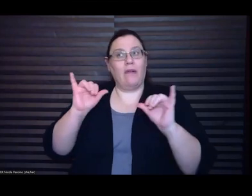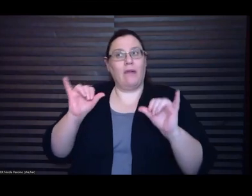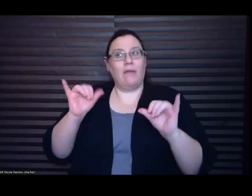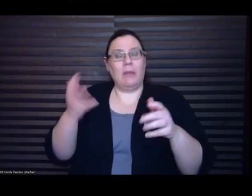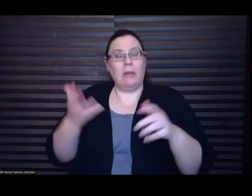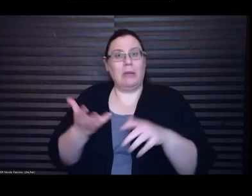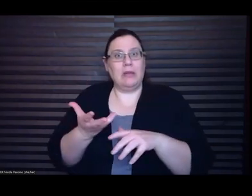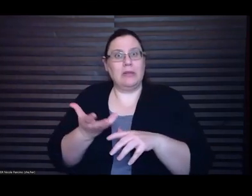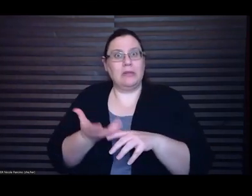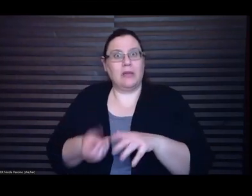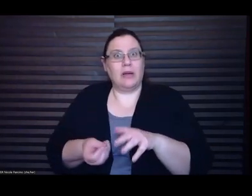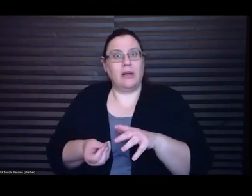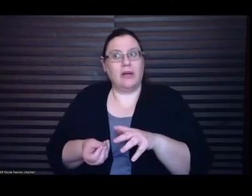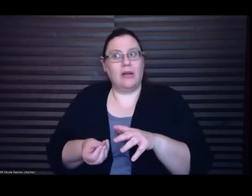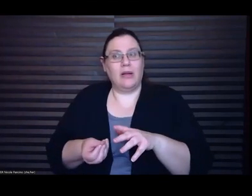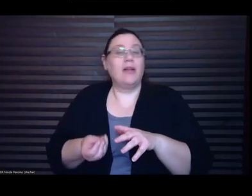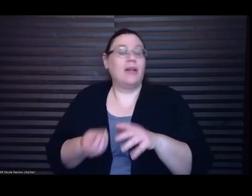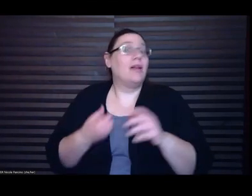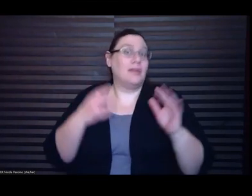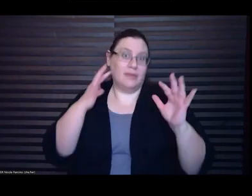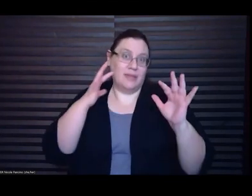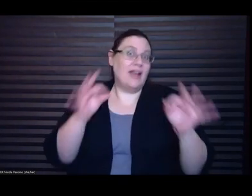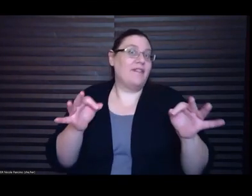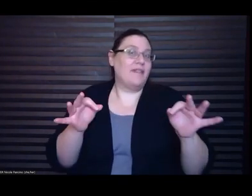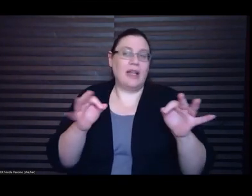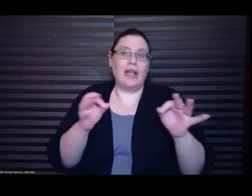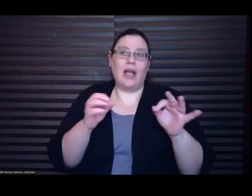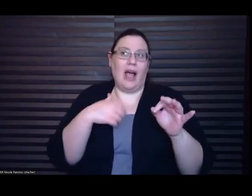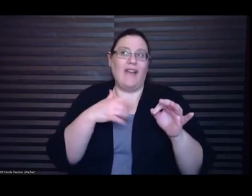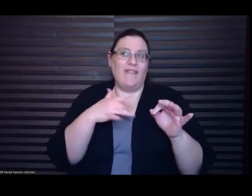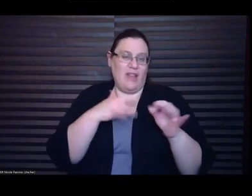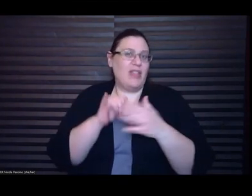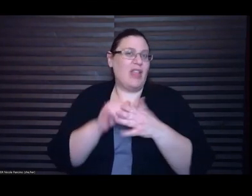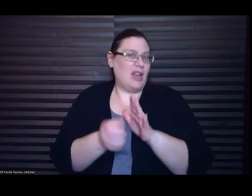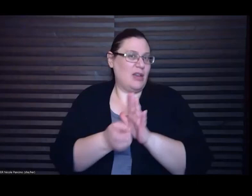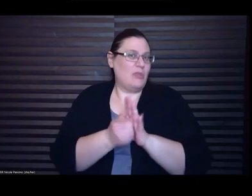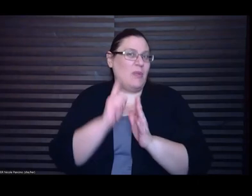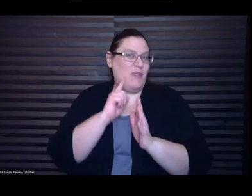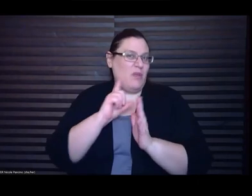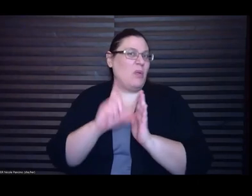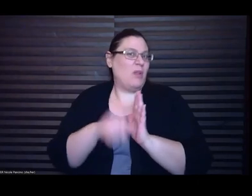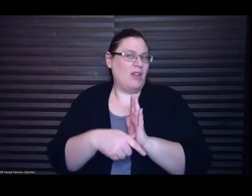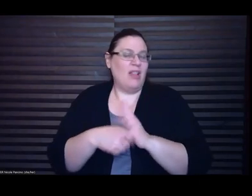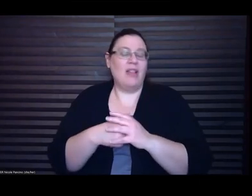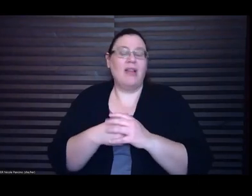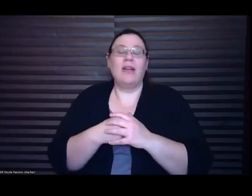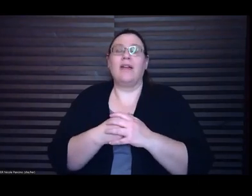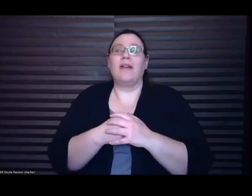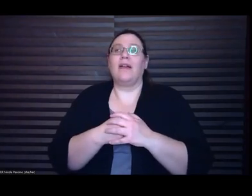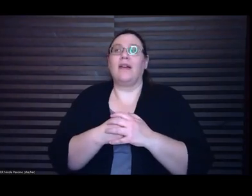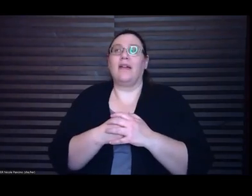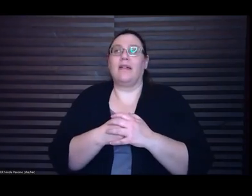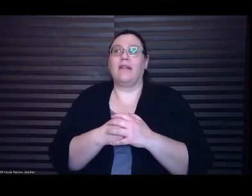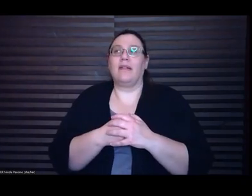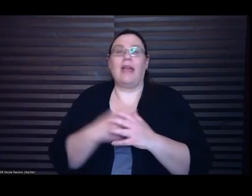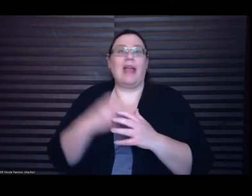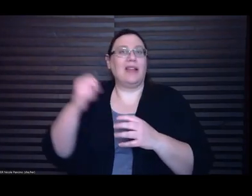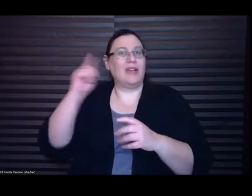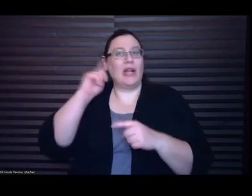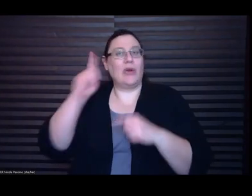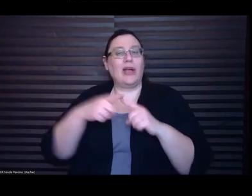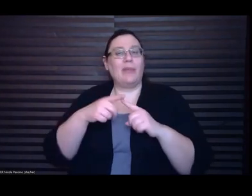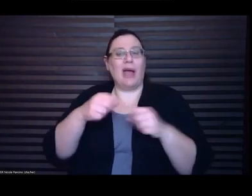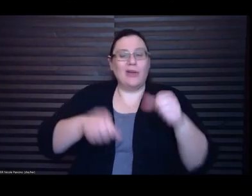that for a while um and and even hearing about the jigsaw puzzles like I mean also psychically there too